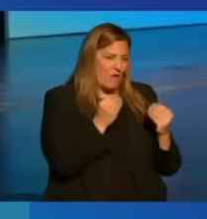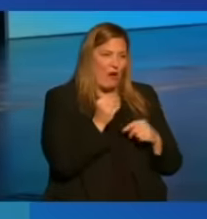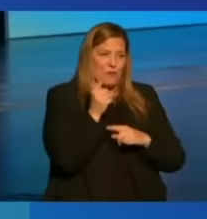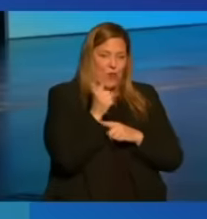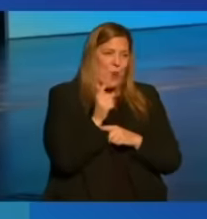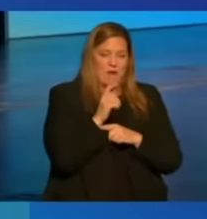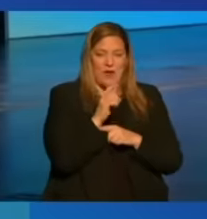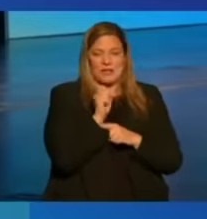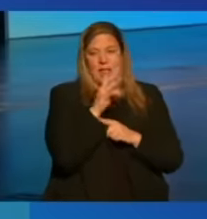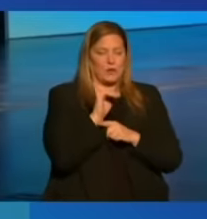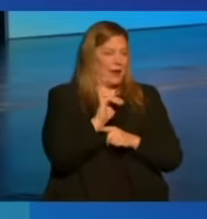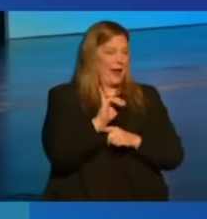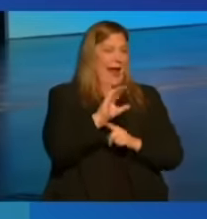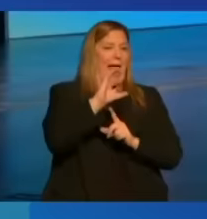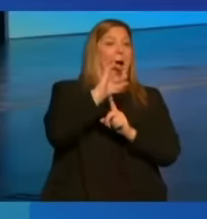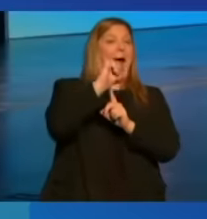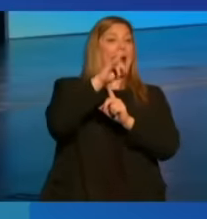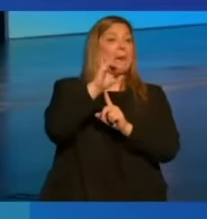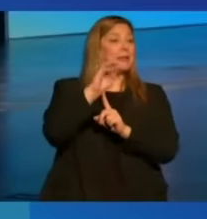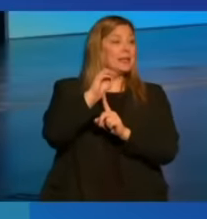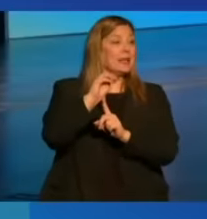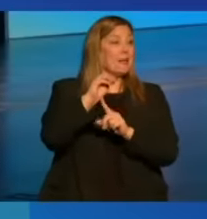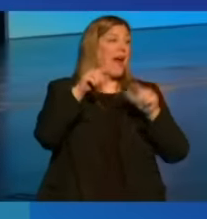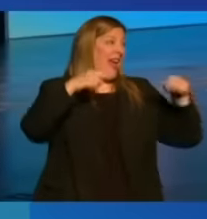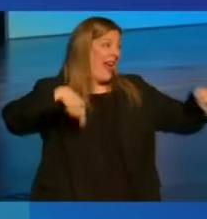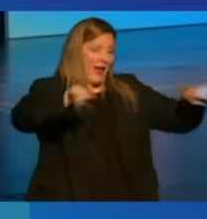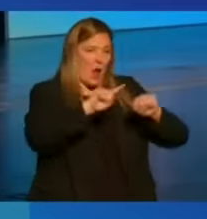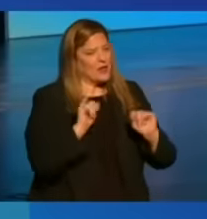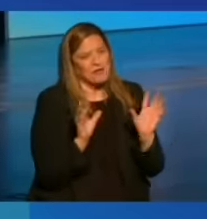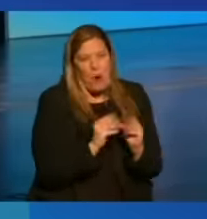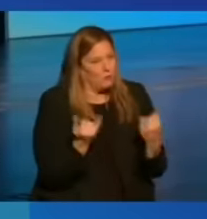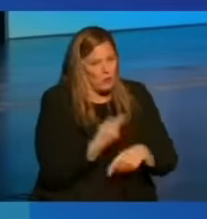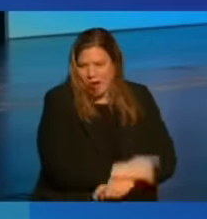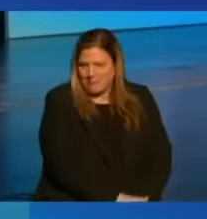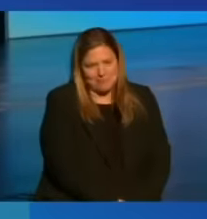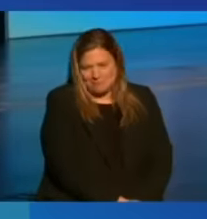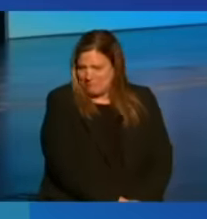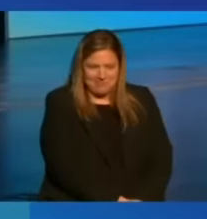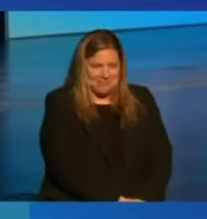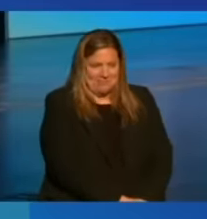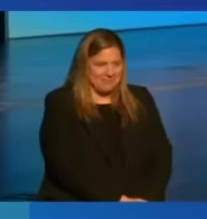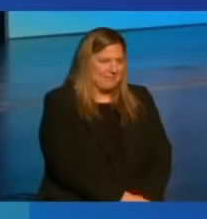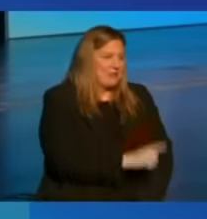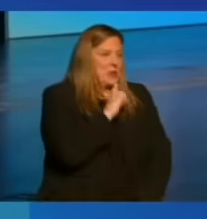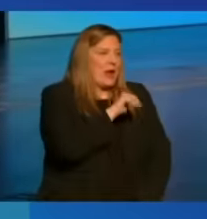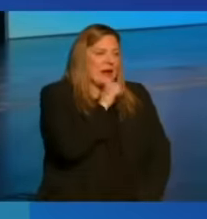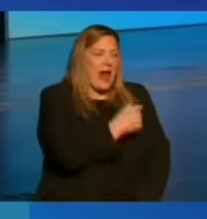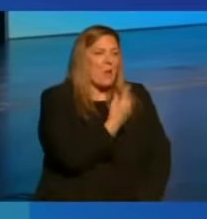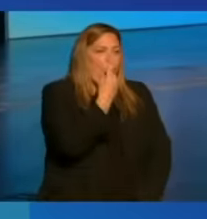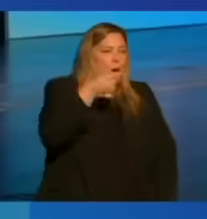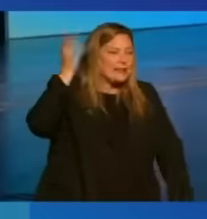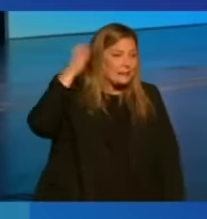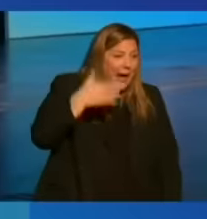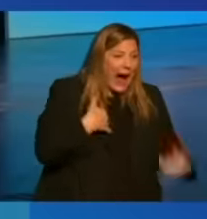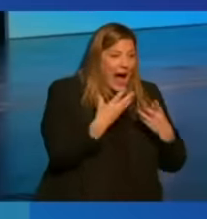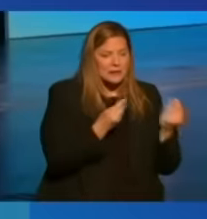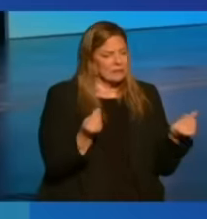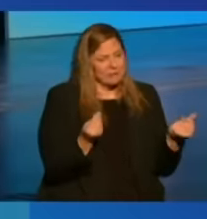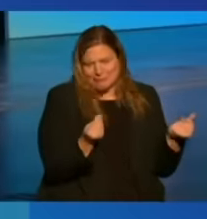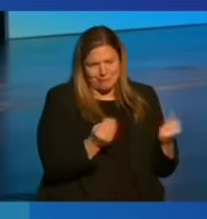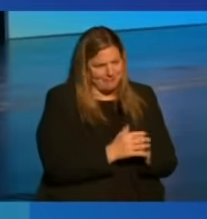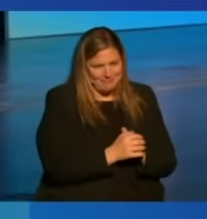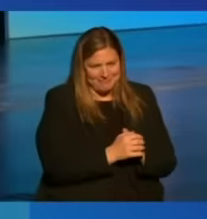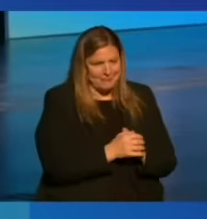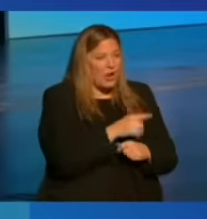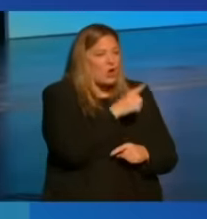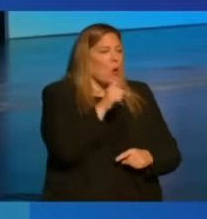capitalism in this forum. And certainly not in a single speech. And you